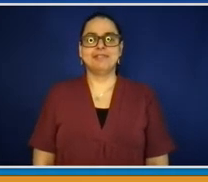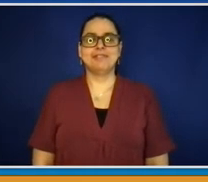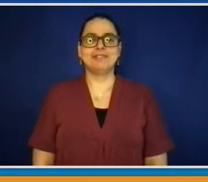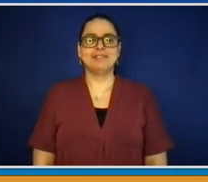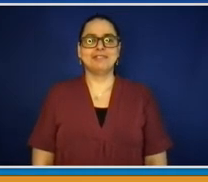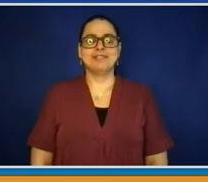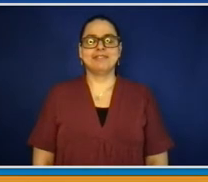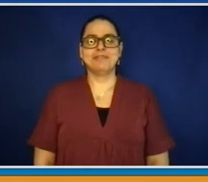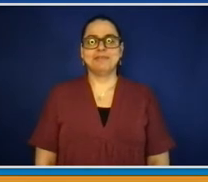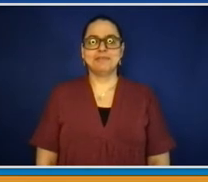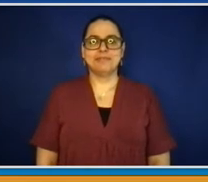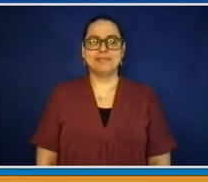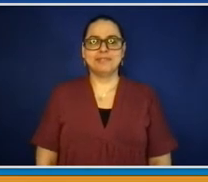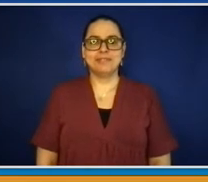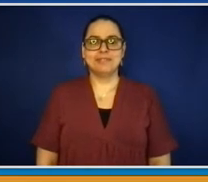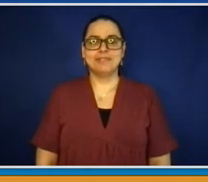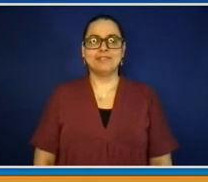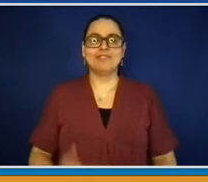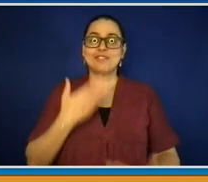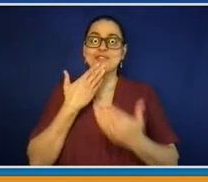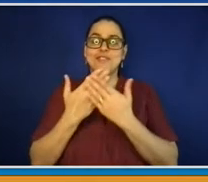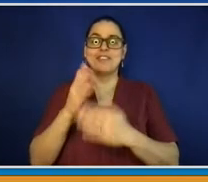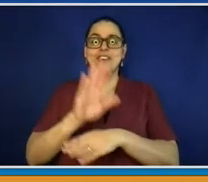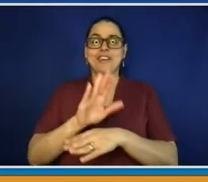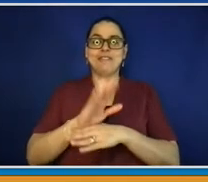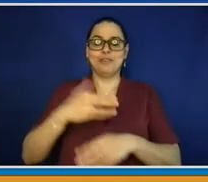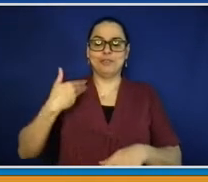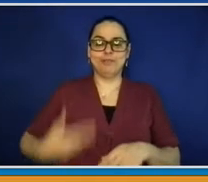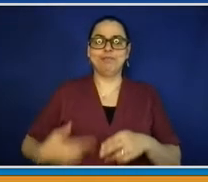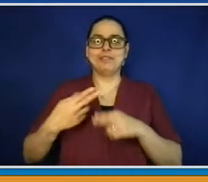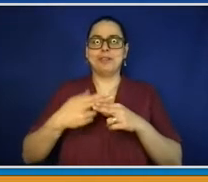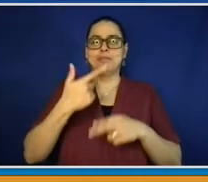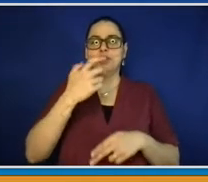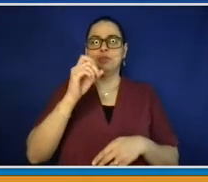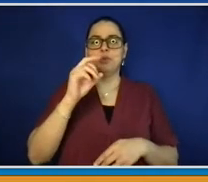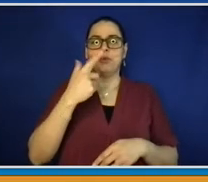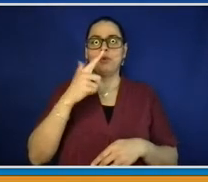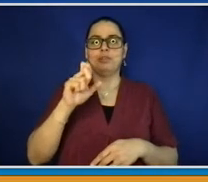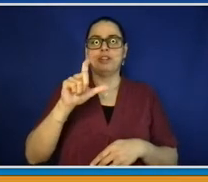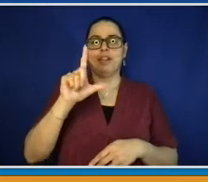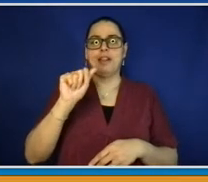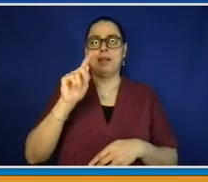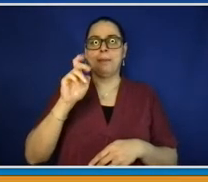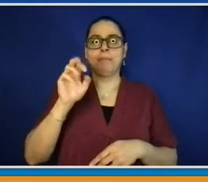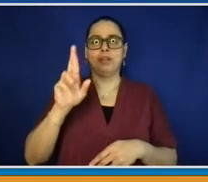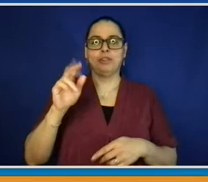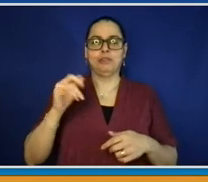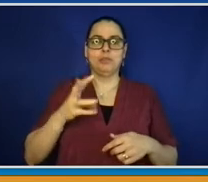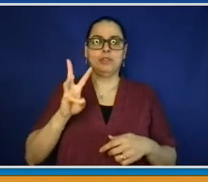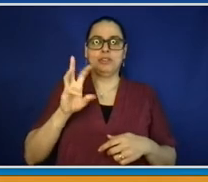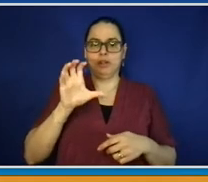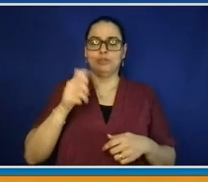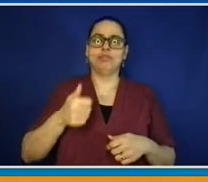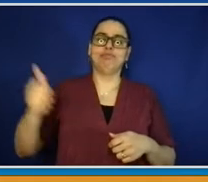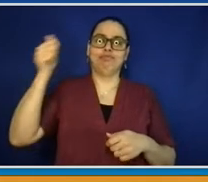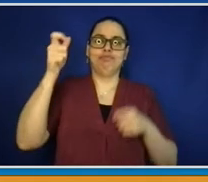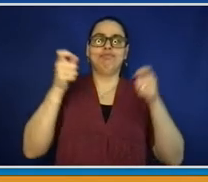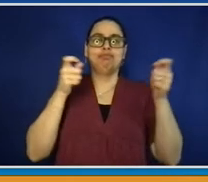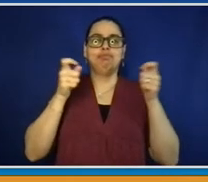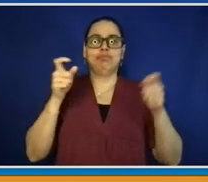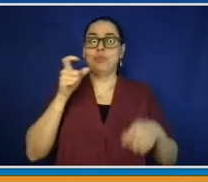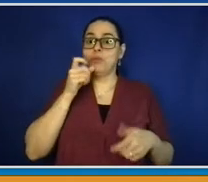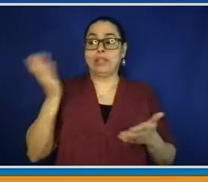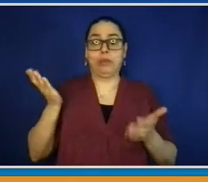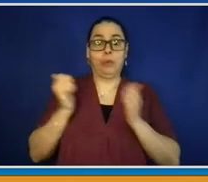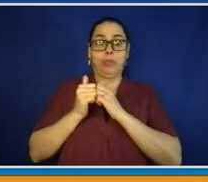Good afternoon, I'm George Latimer, Westchester County Executive, and I'm joined by Deputy County Executive Ken Jenkins as we give you our weekly